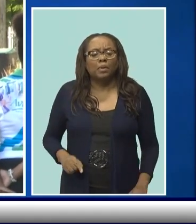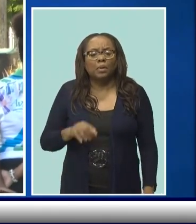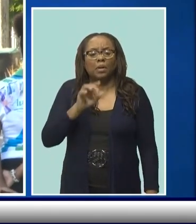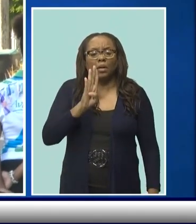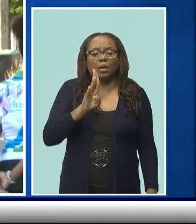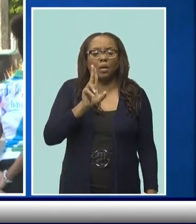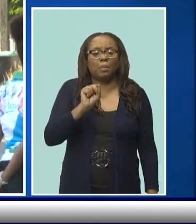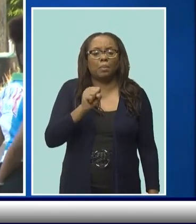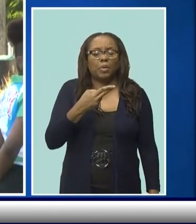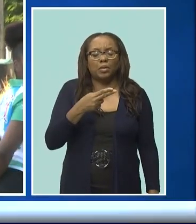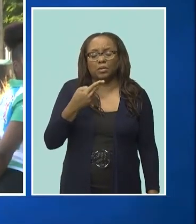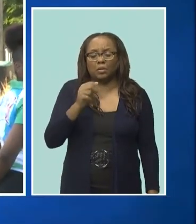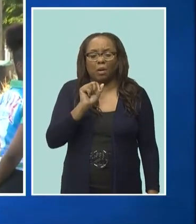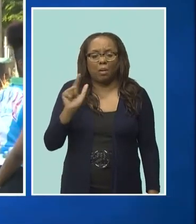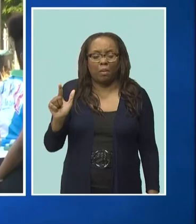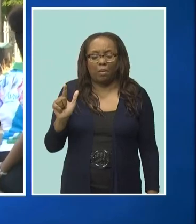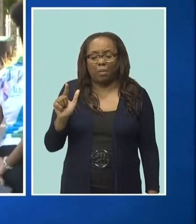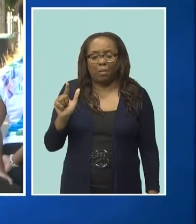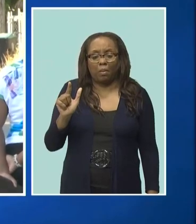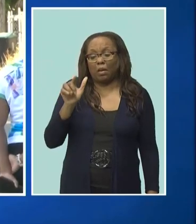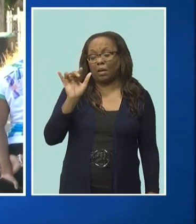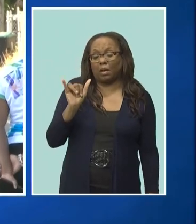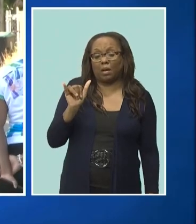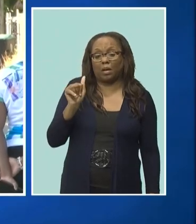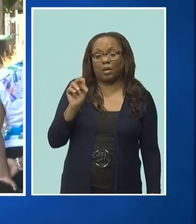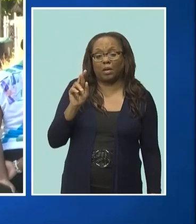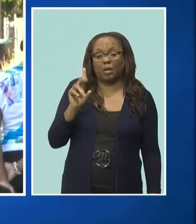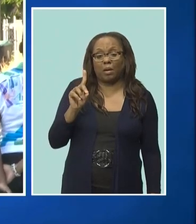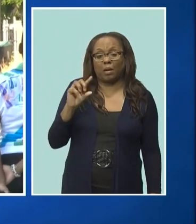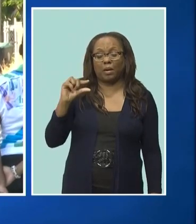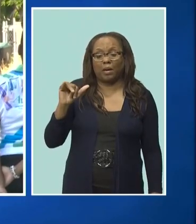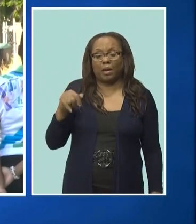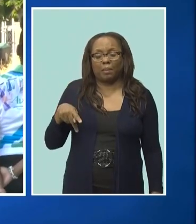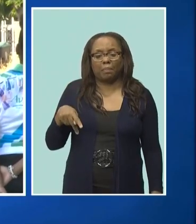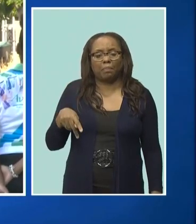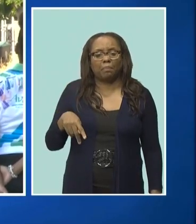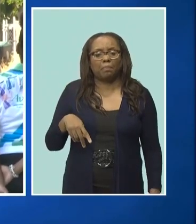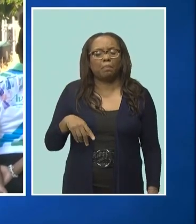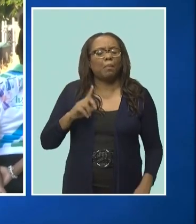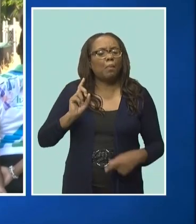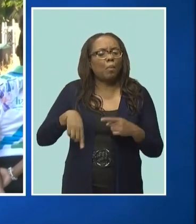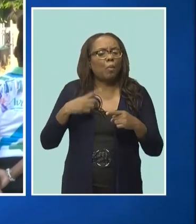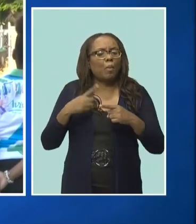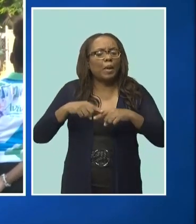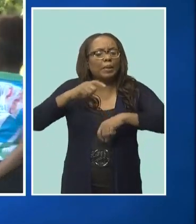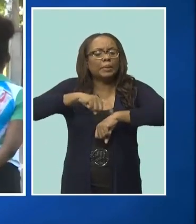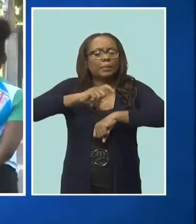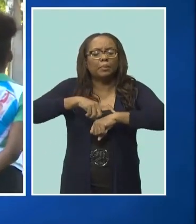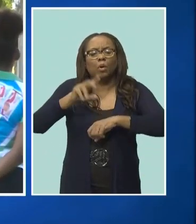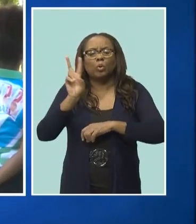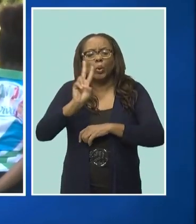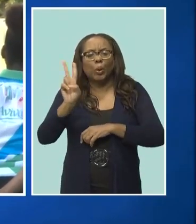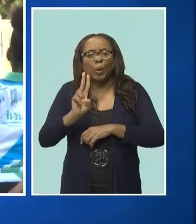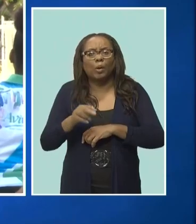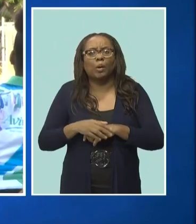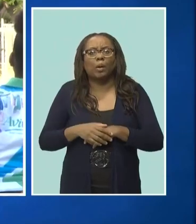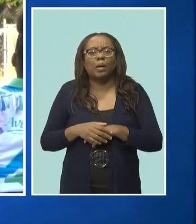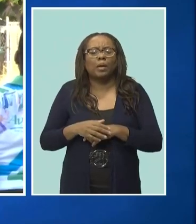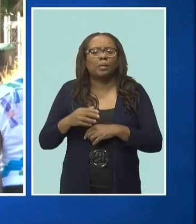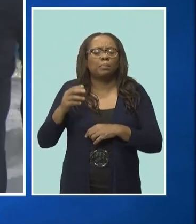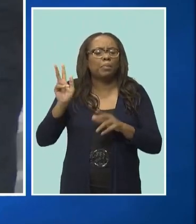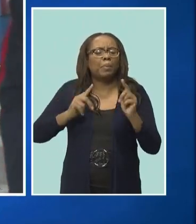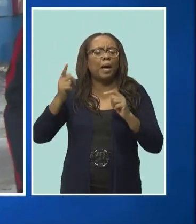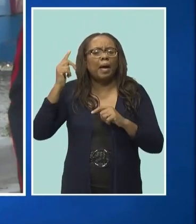Hall Yard Gap this afternoon. It was just after two when shots rang out. When the smoke settled, residents called police